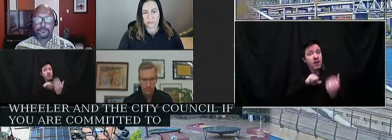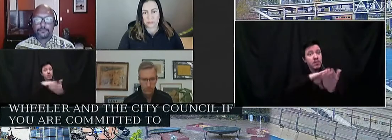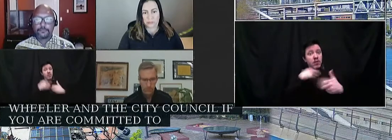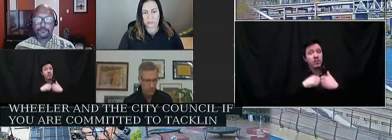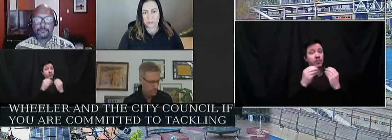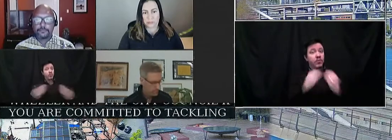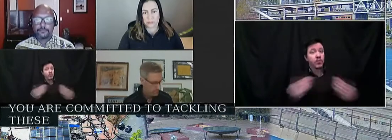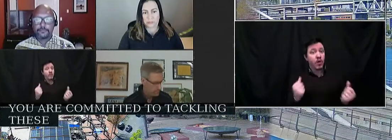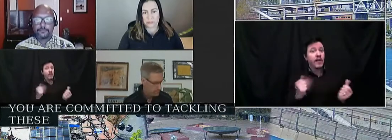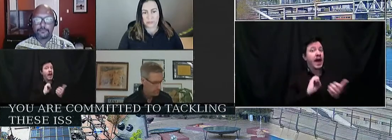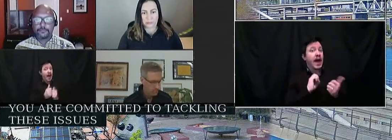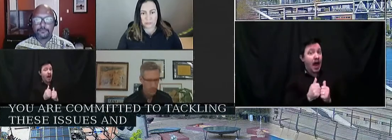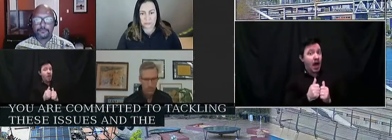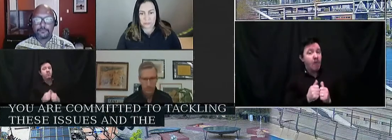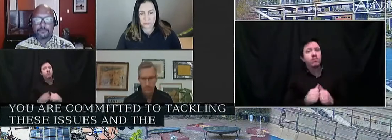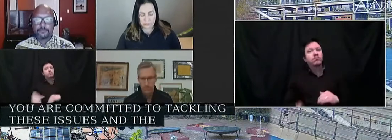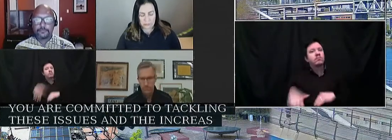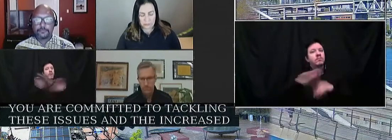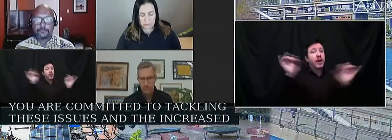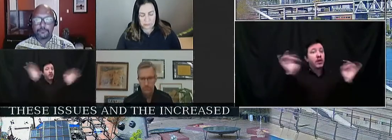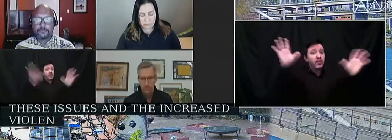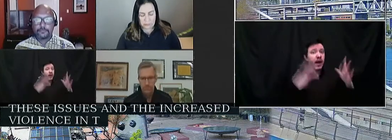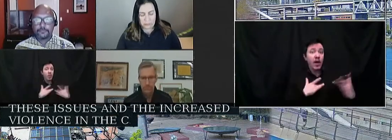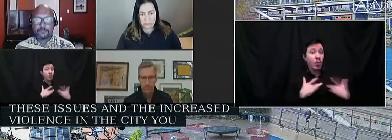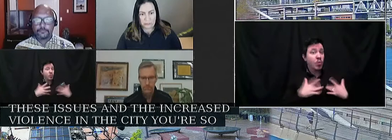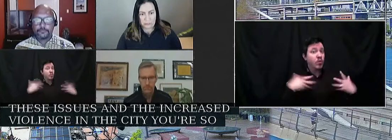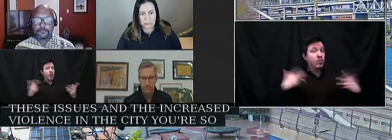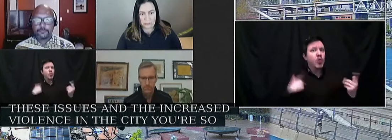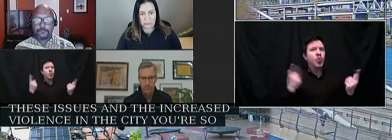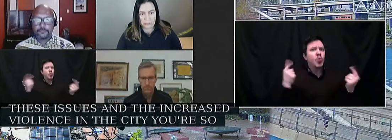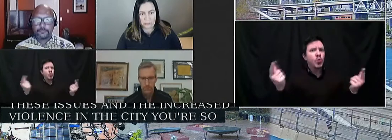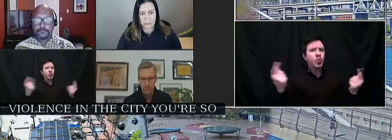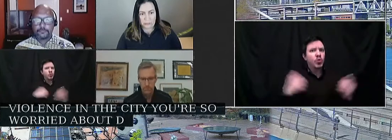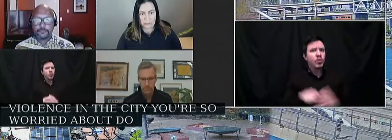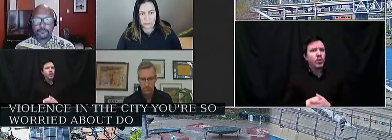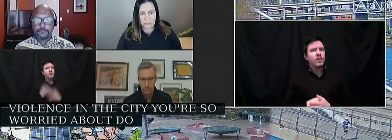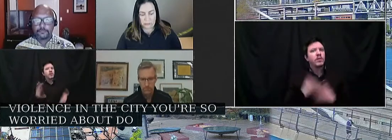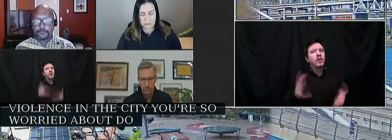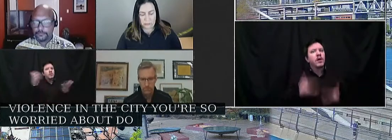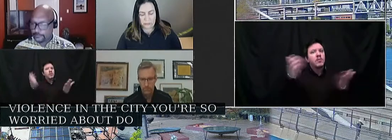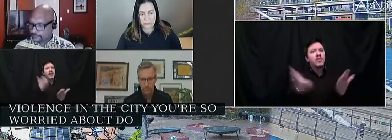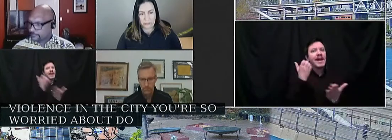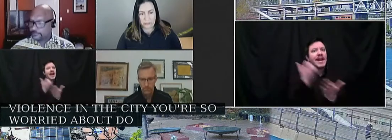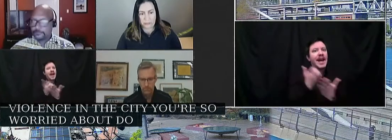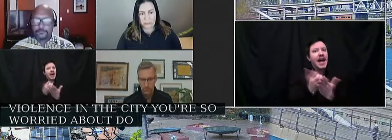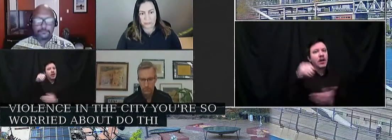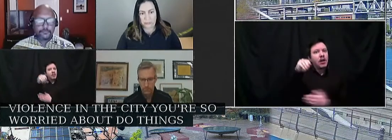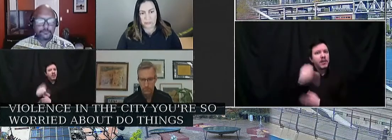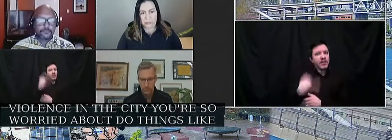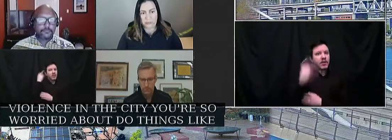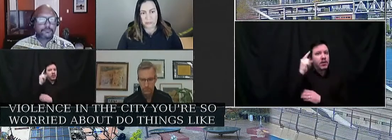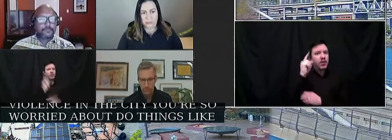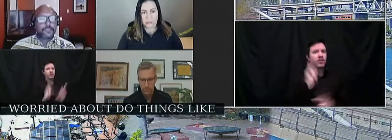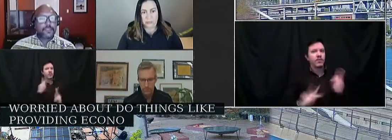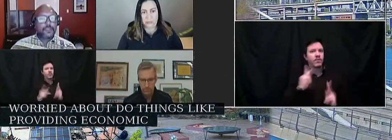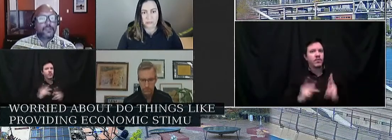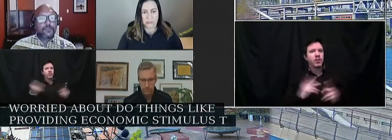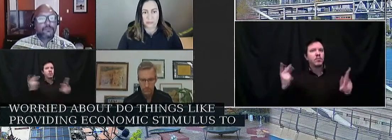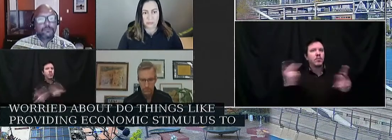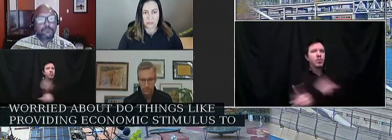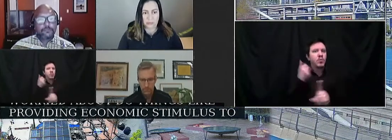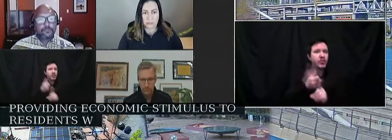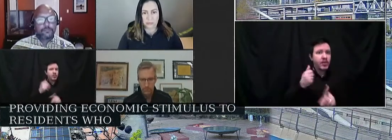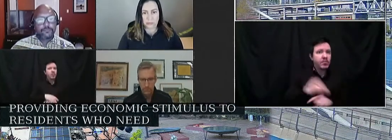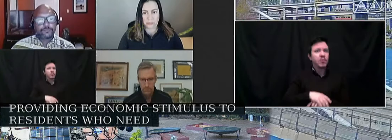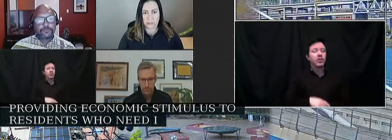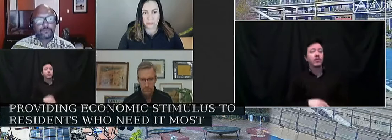increased violence in the city you're so worried about, then do things like providing economic stimulus to residents who need it the most, implement stronger protections for